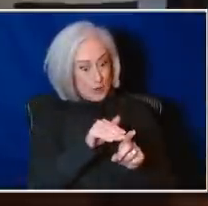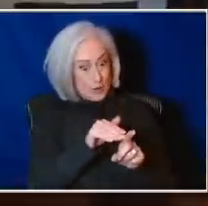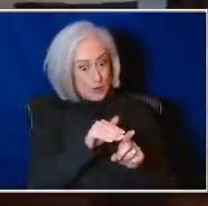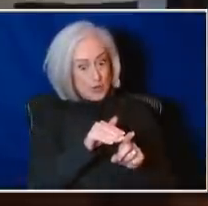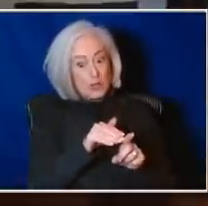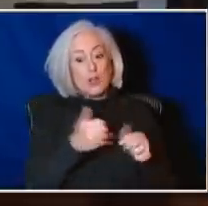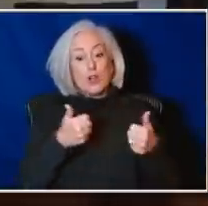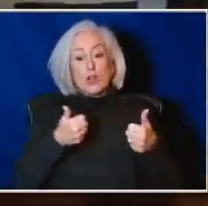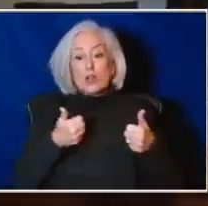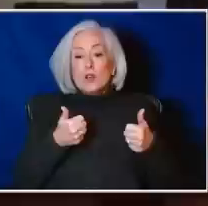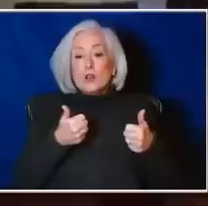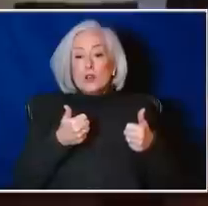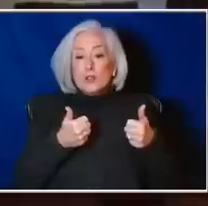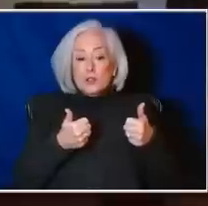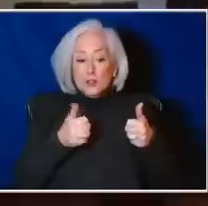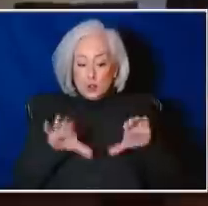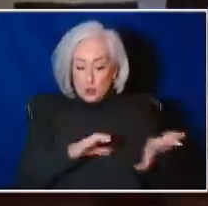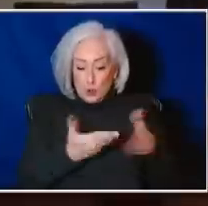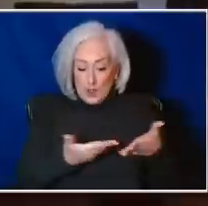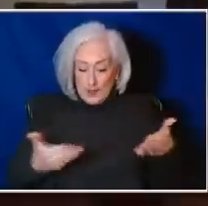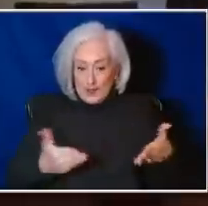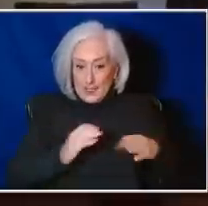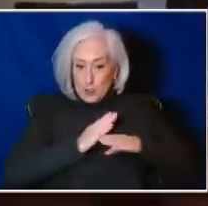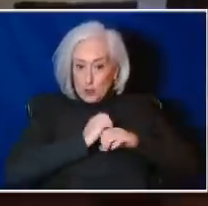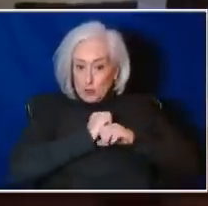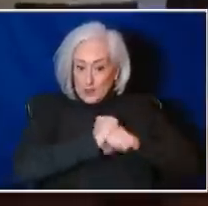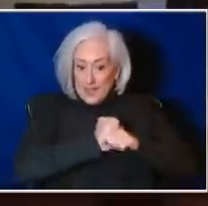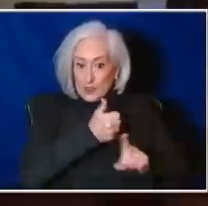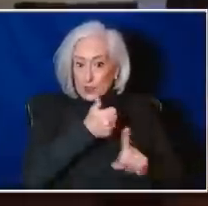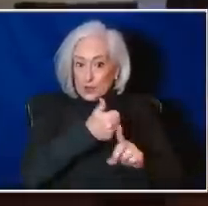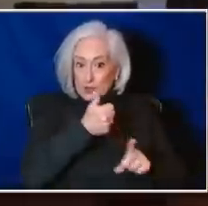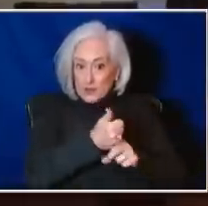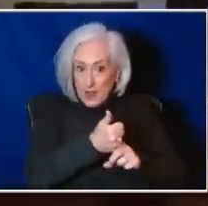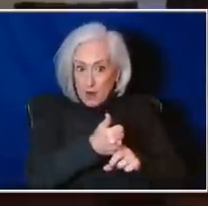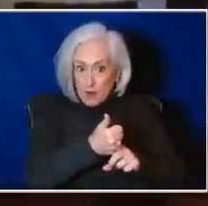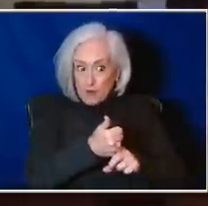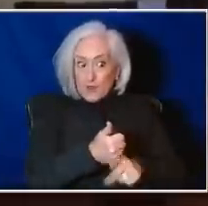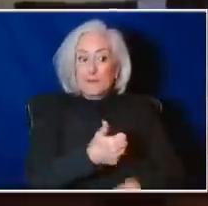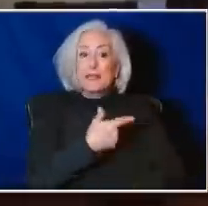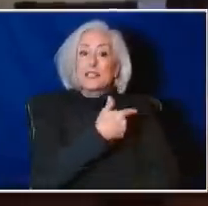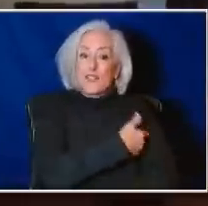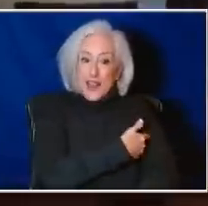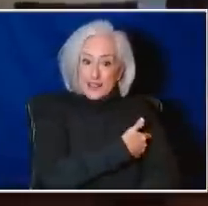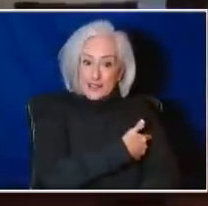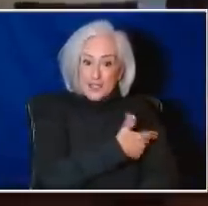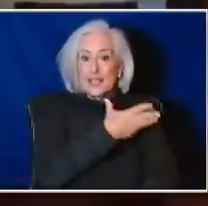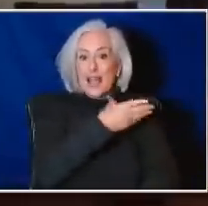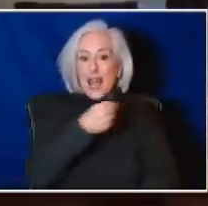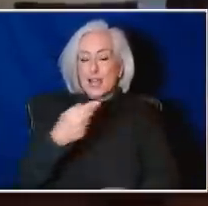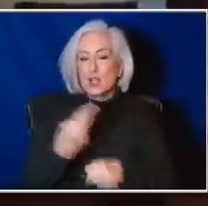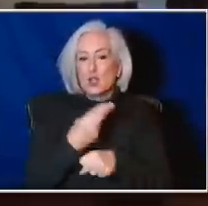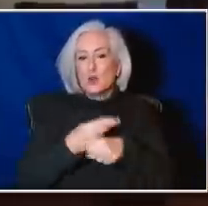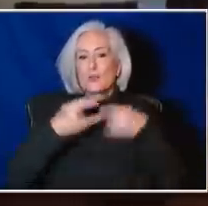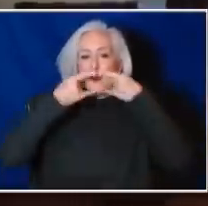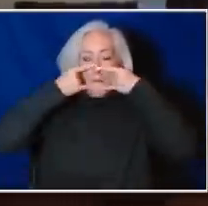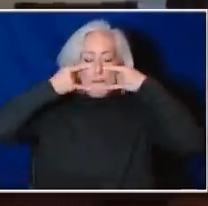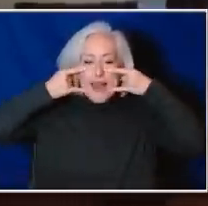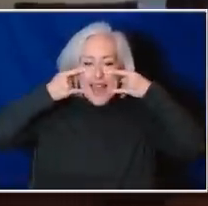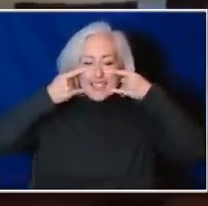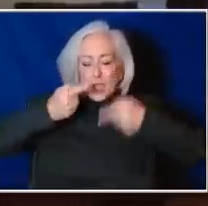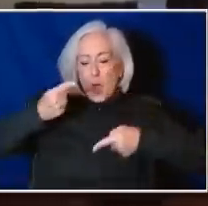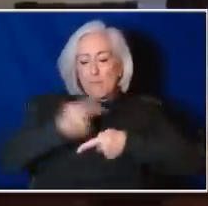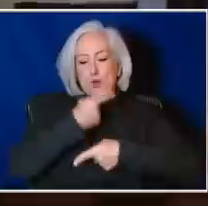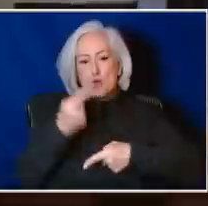ourselves, our vaccines, and wearing a proper mask properly. You know, in the last 10